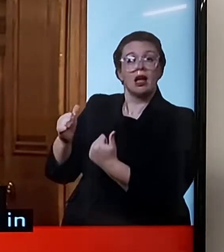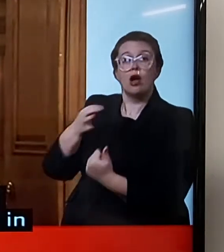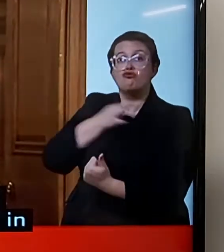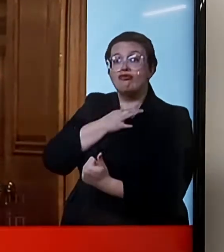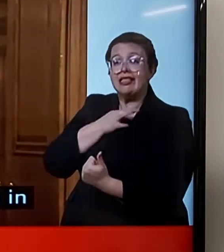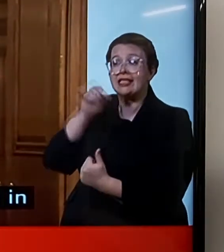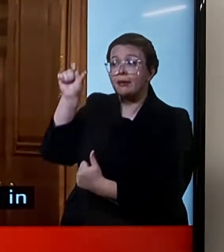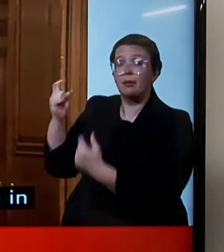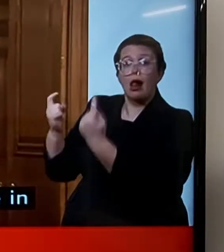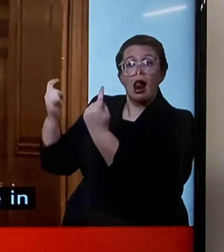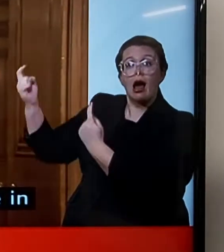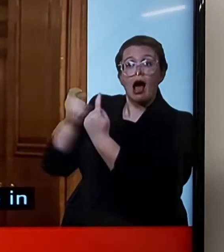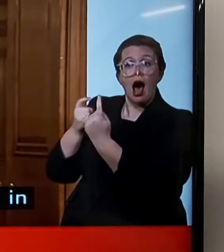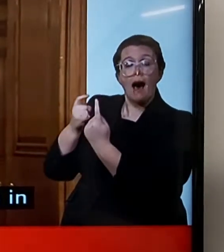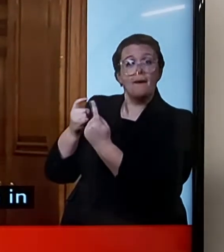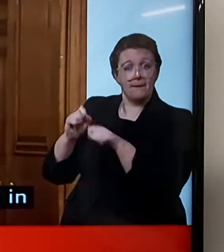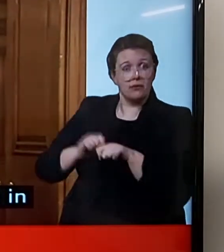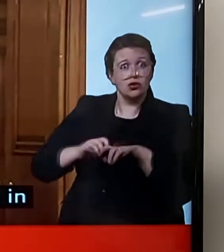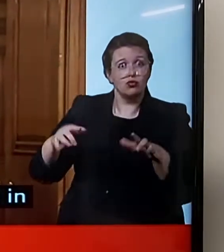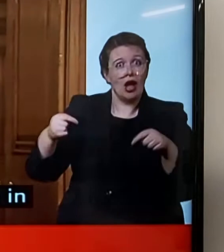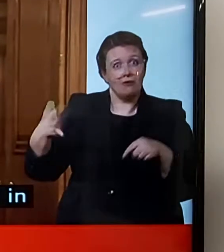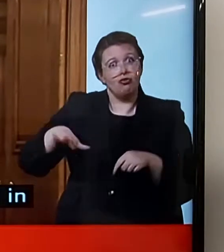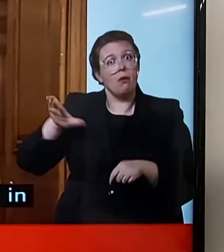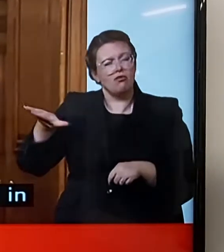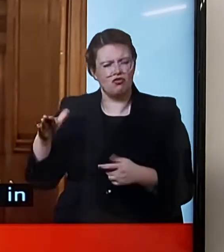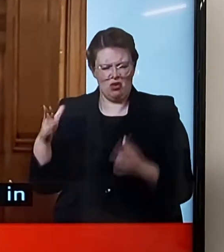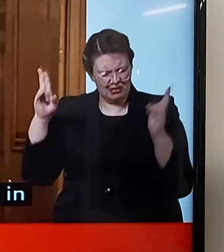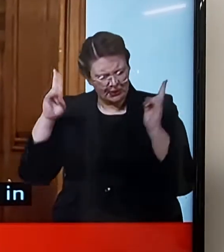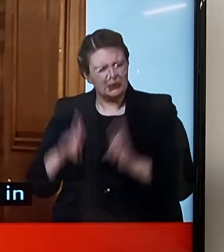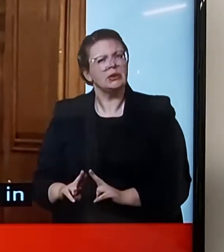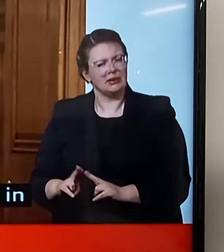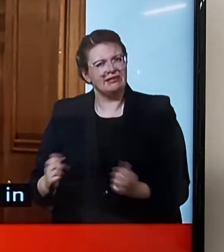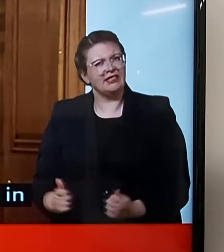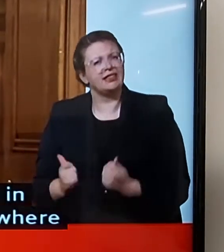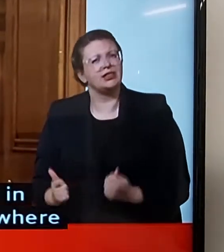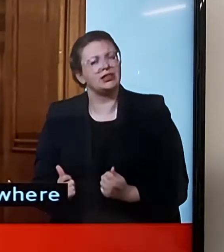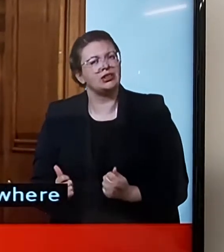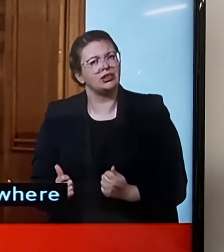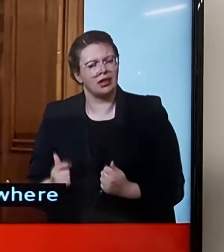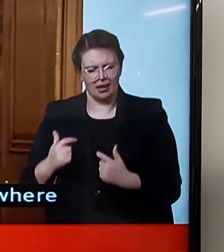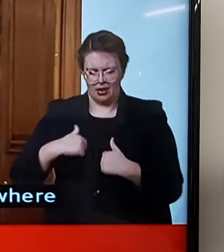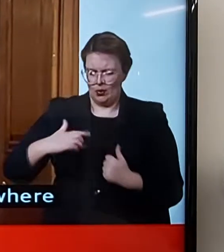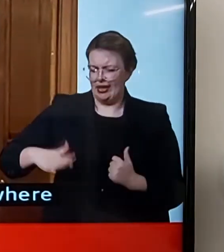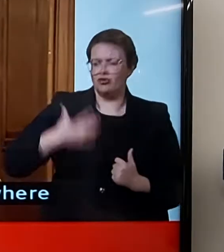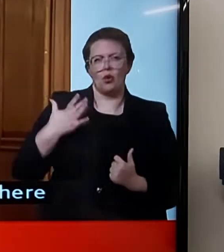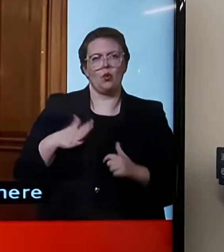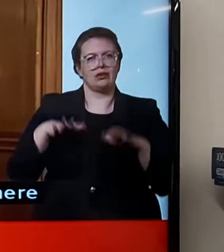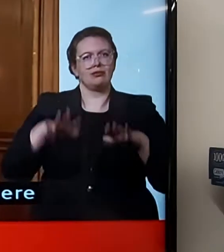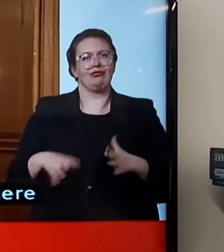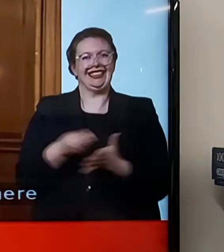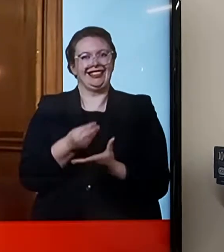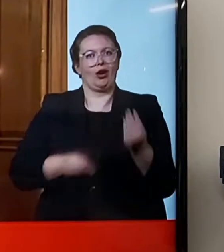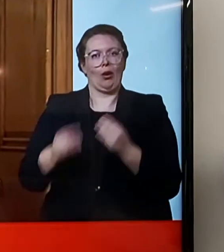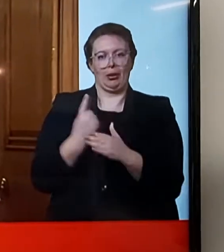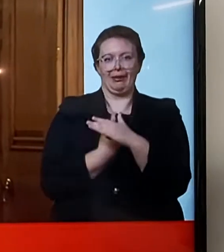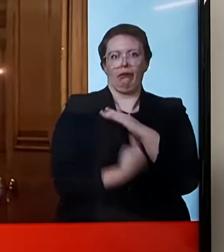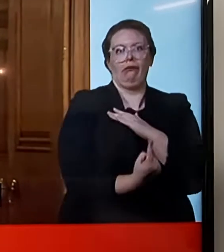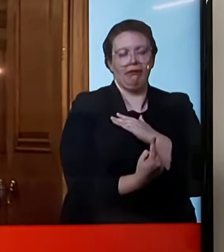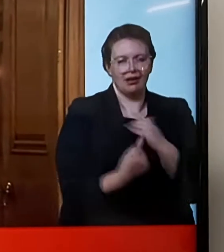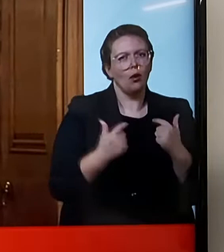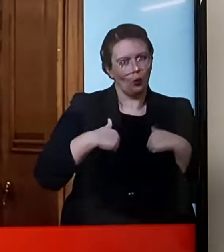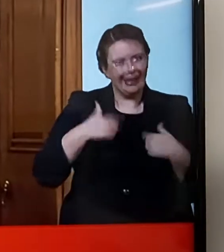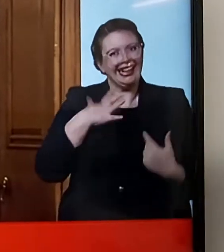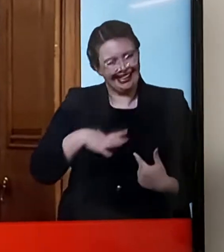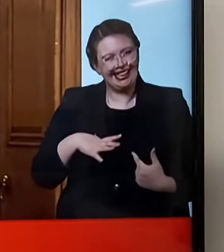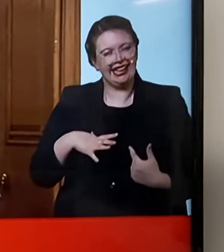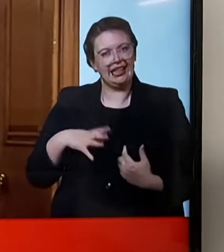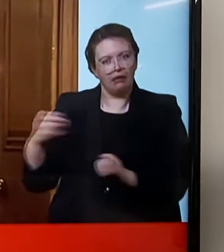inputting into this country, that is secluding the UK economy, 75%